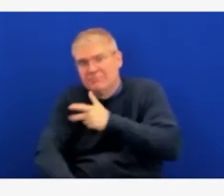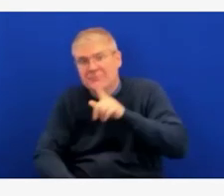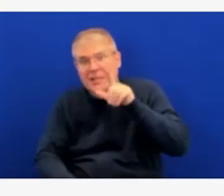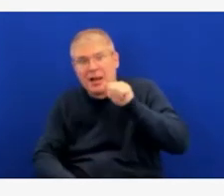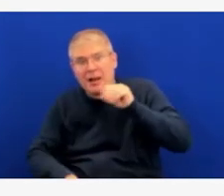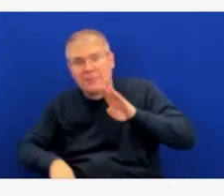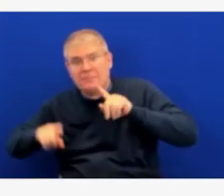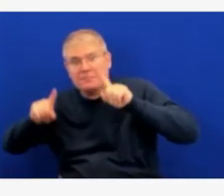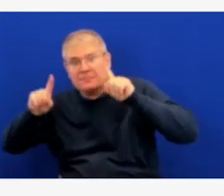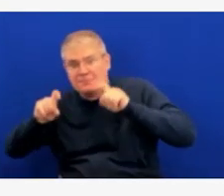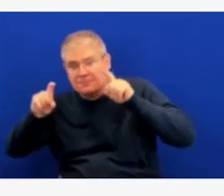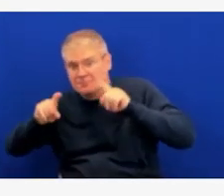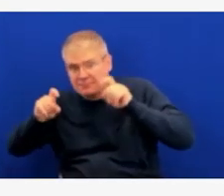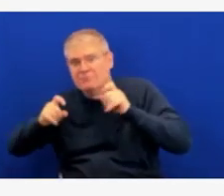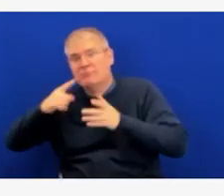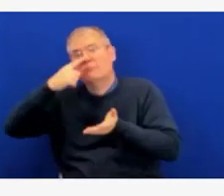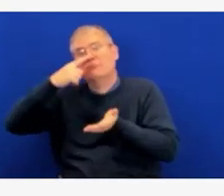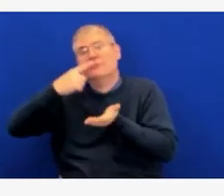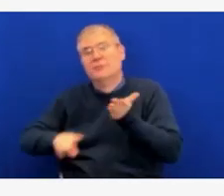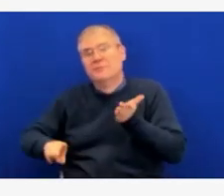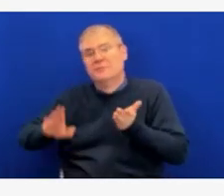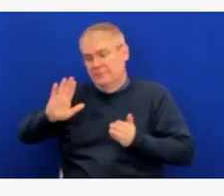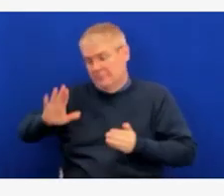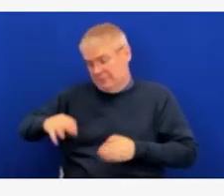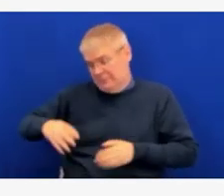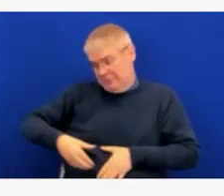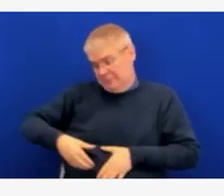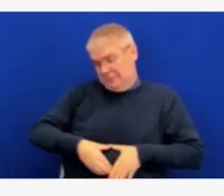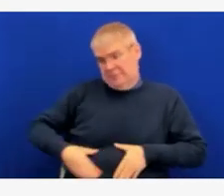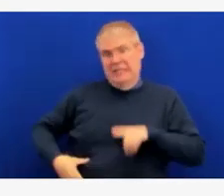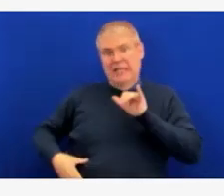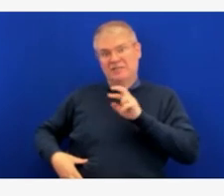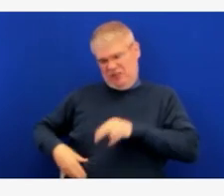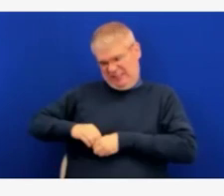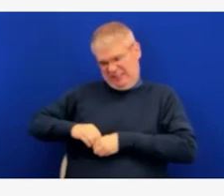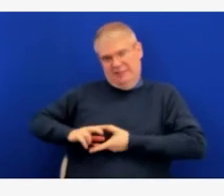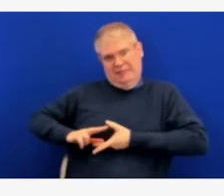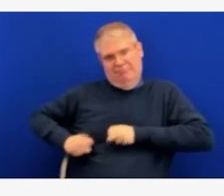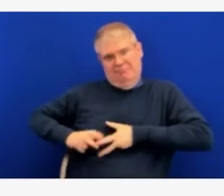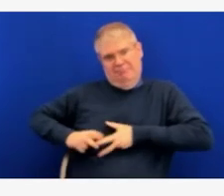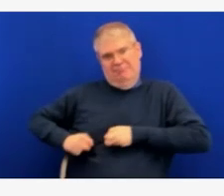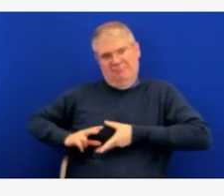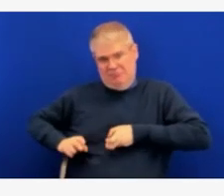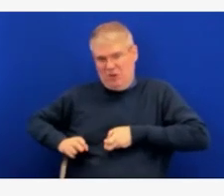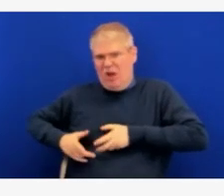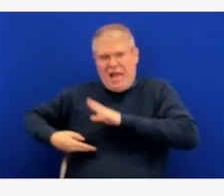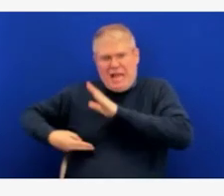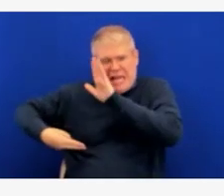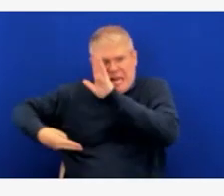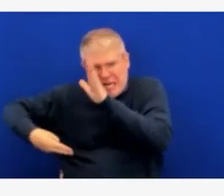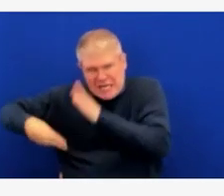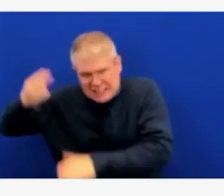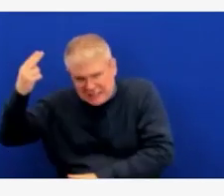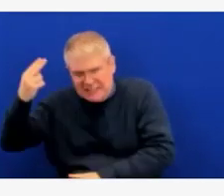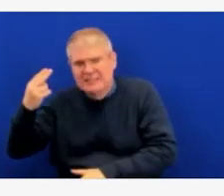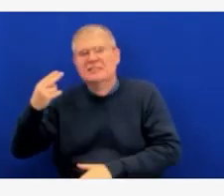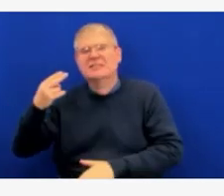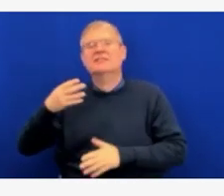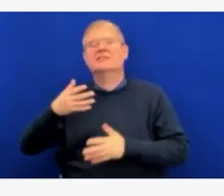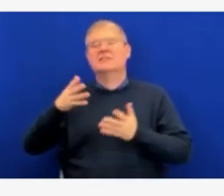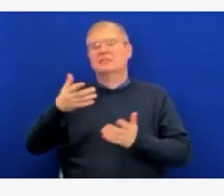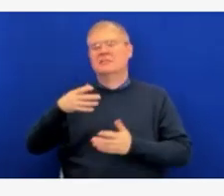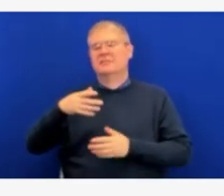elevated inflammatory markers that suggest kind of widespread inflammation. And so these kiddos,